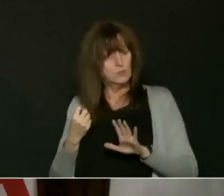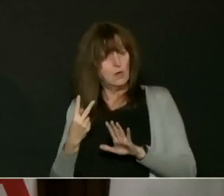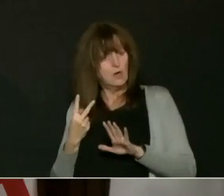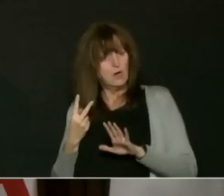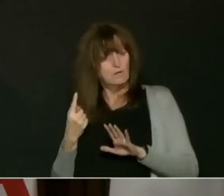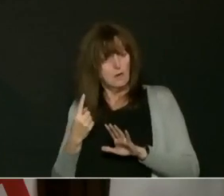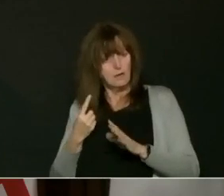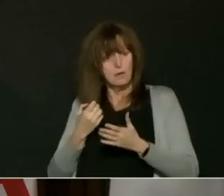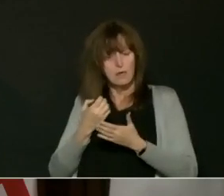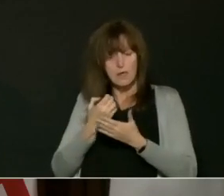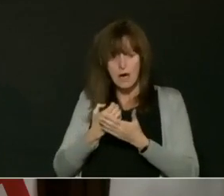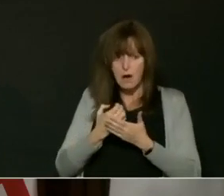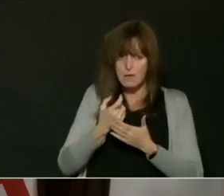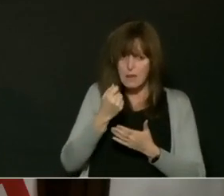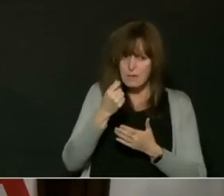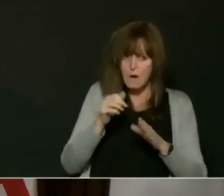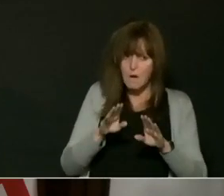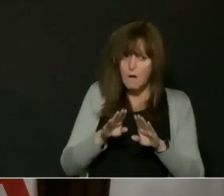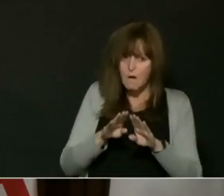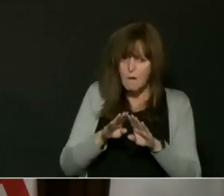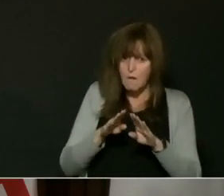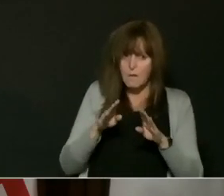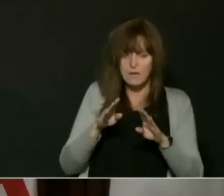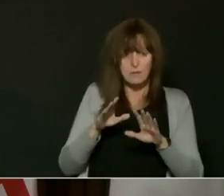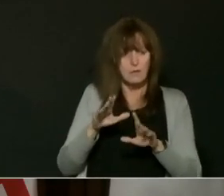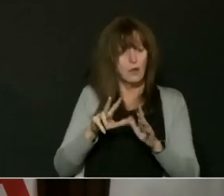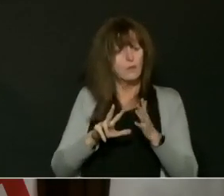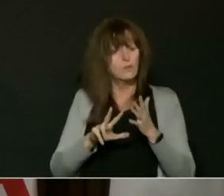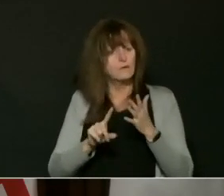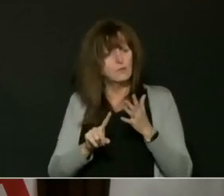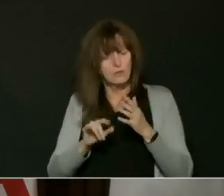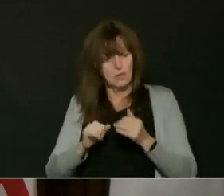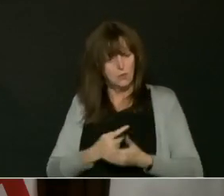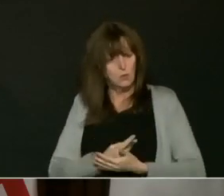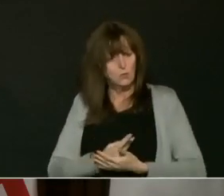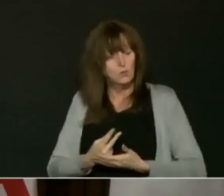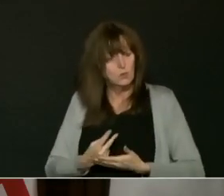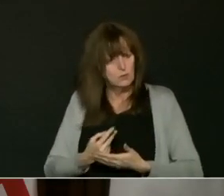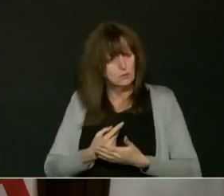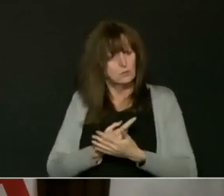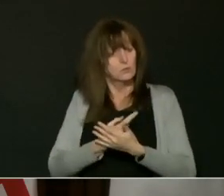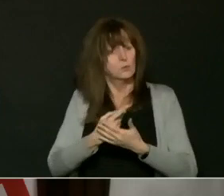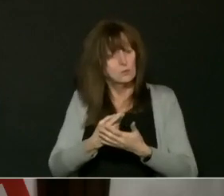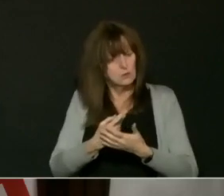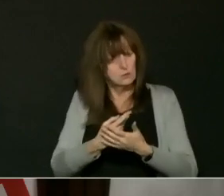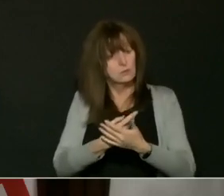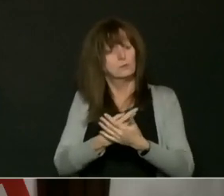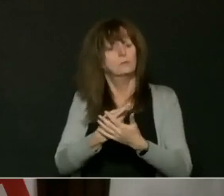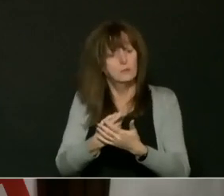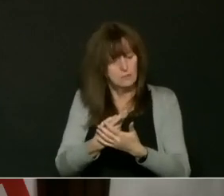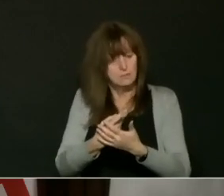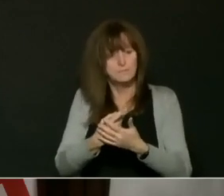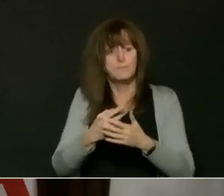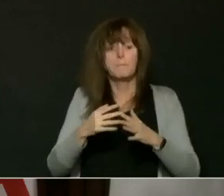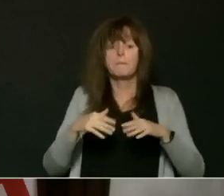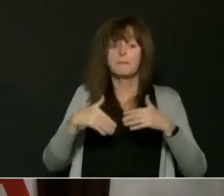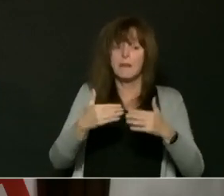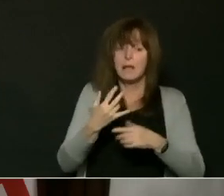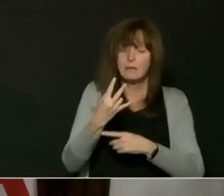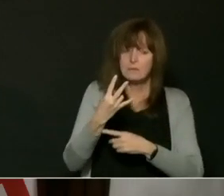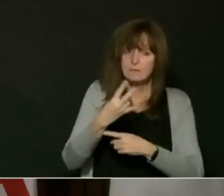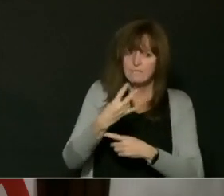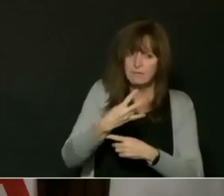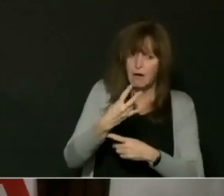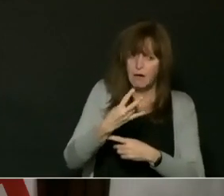So another two week separation. We then made a 17 day separation. So we're always following the